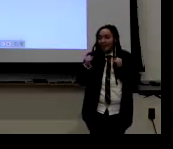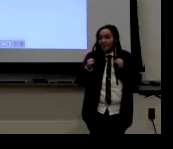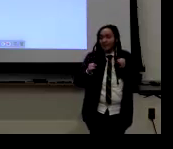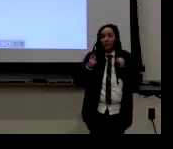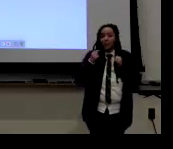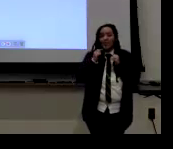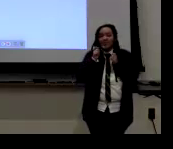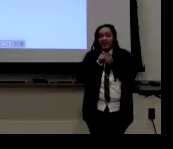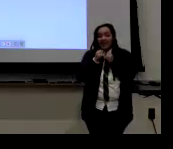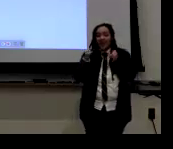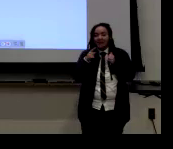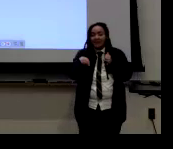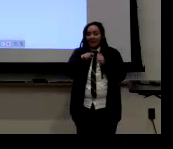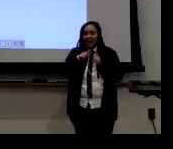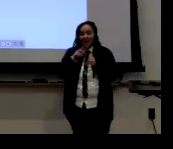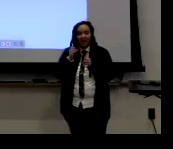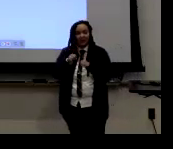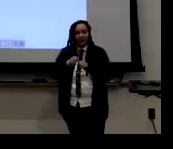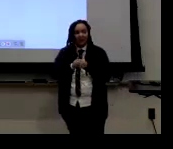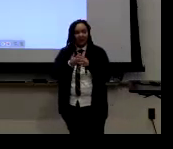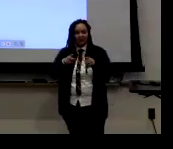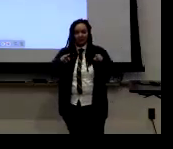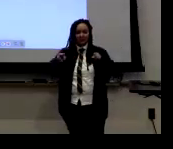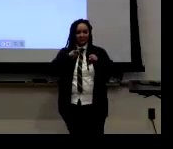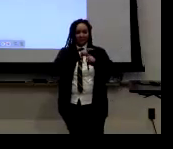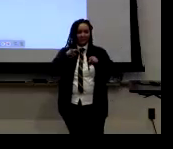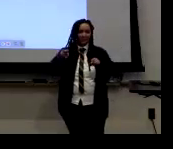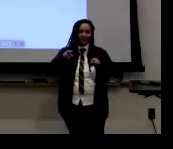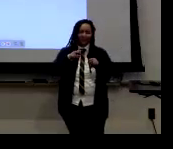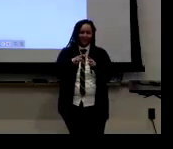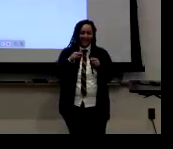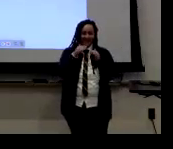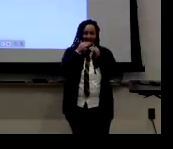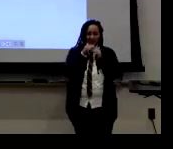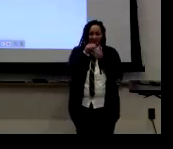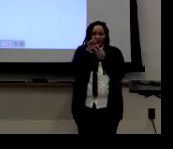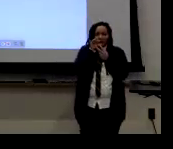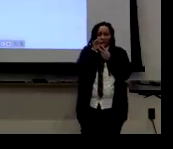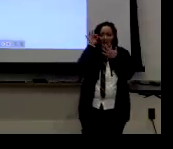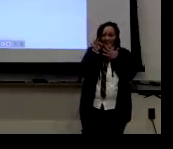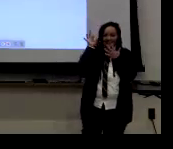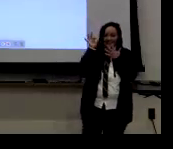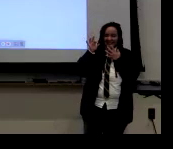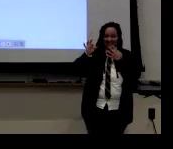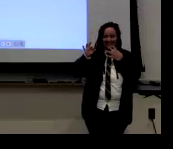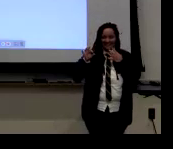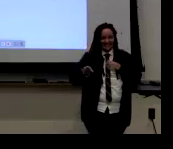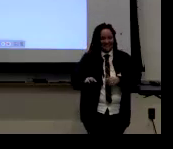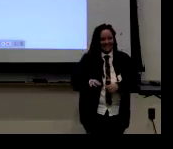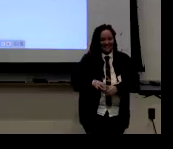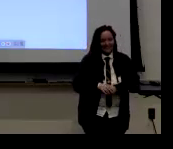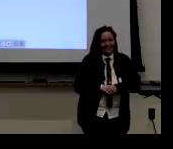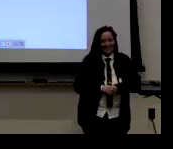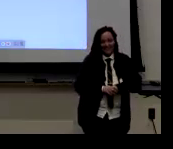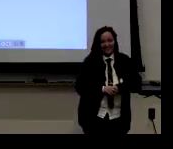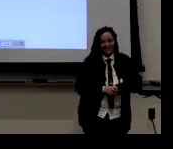Through all the 27 videos, you could see the difference in the signing, but it's very short videos.